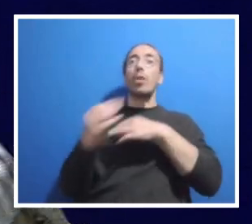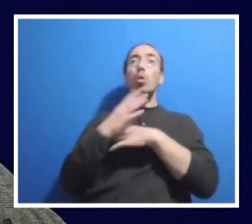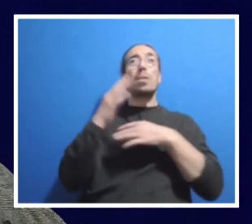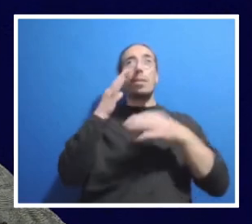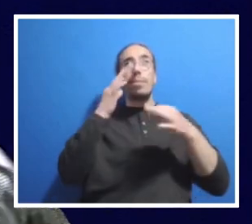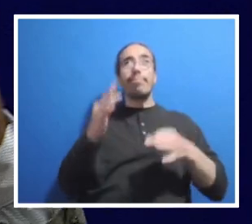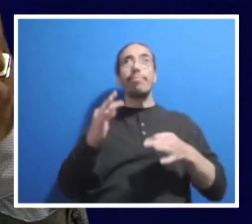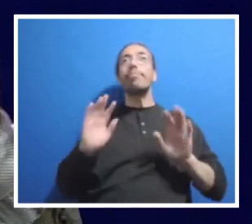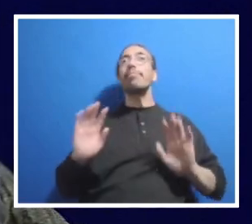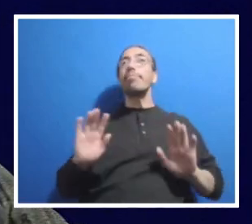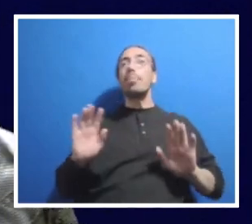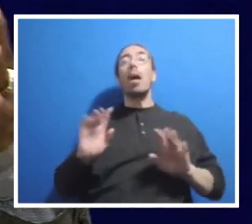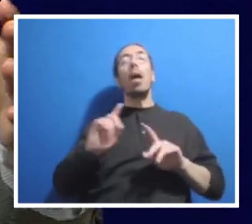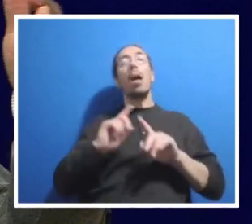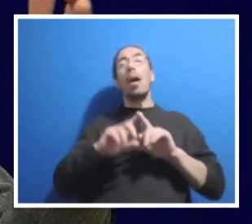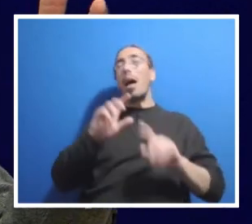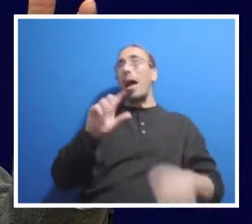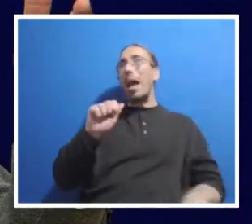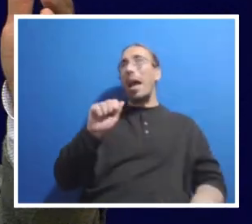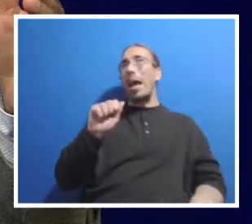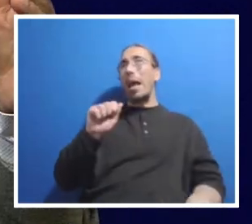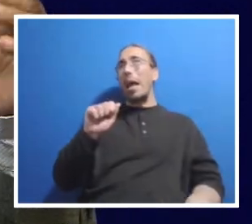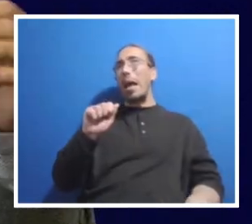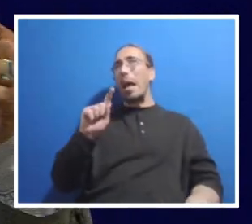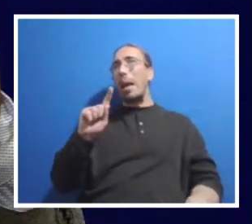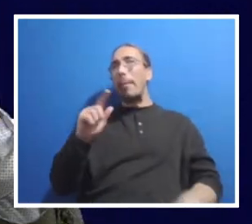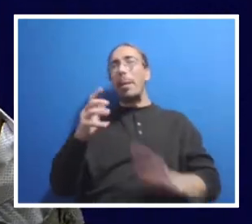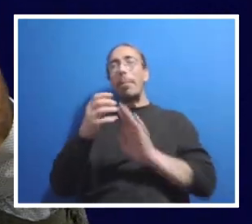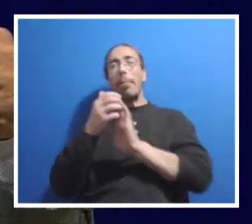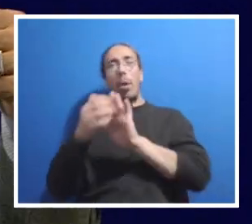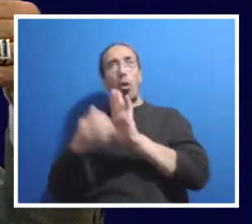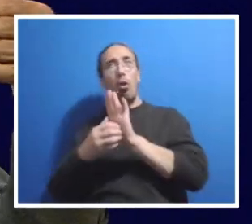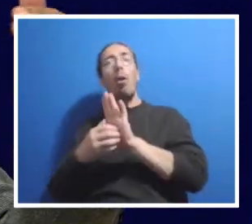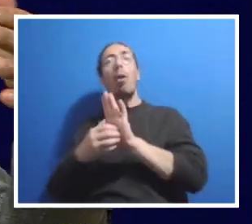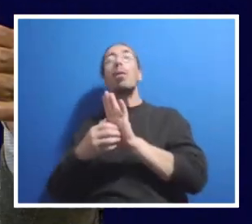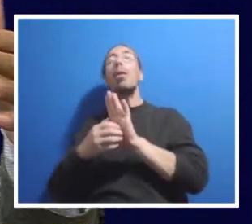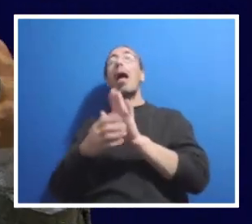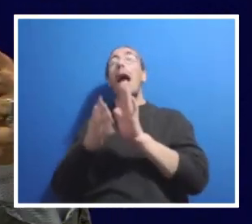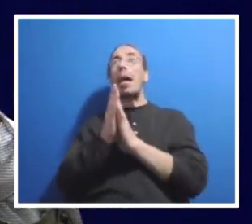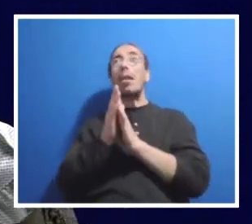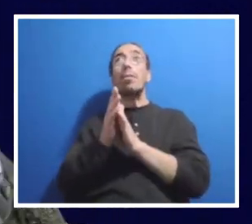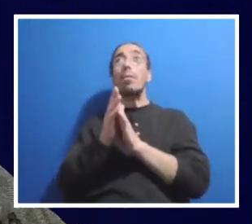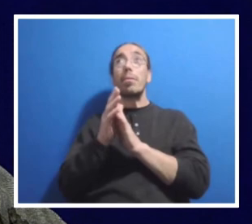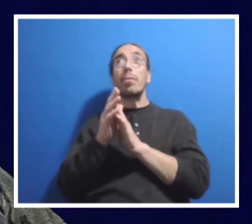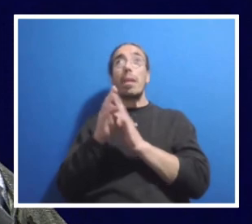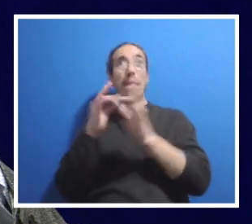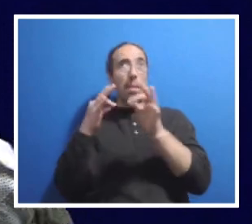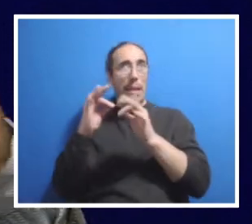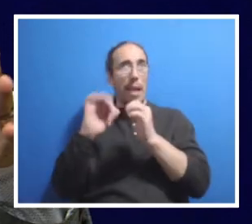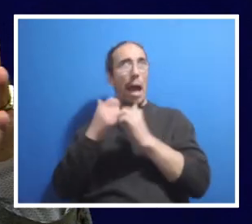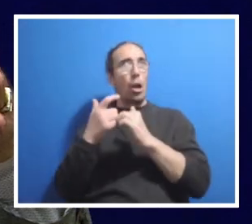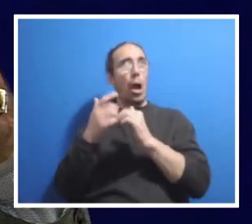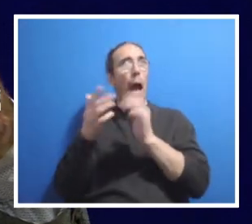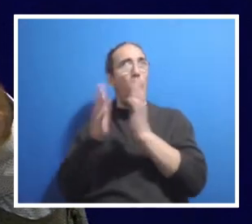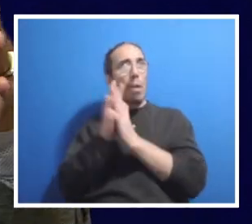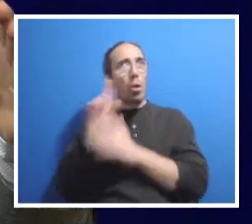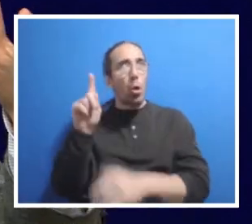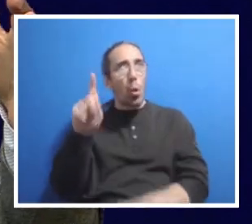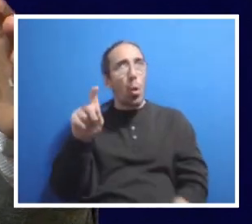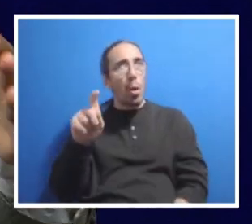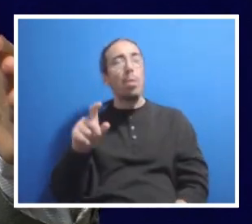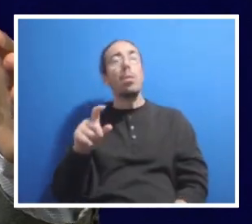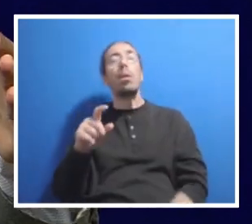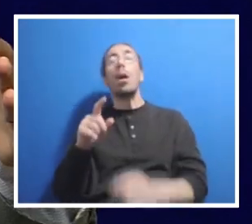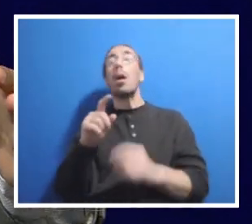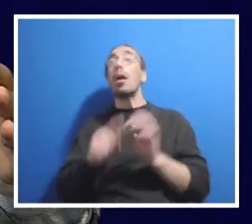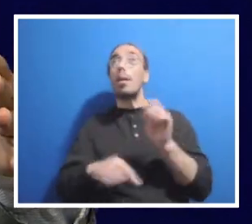The EAB article gives us a framework for how to ask the questions and in what sequence we should think about the questions. But the piece